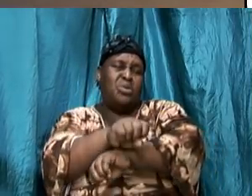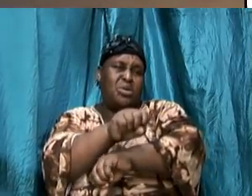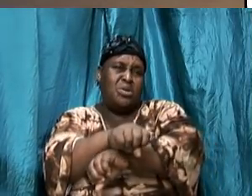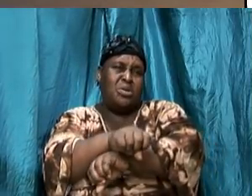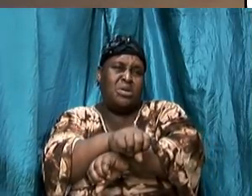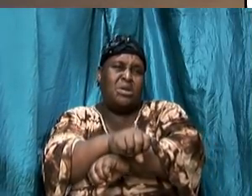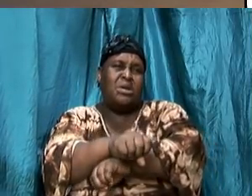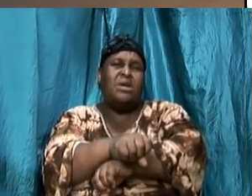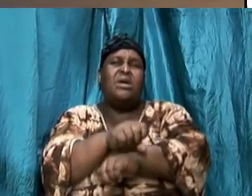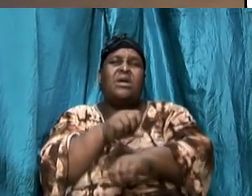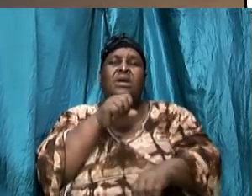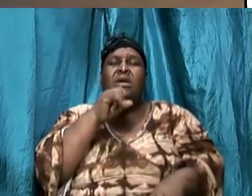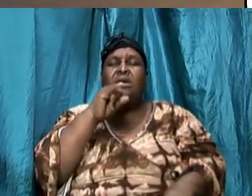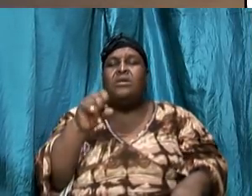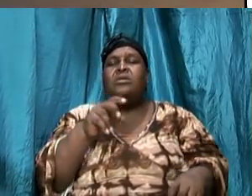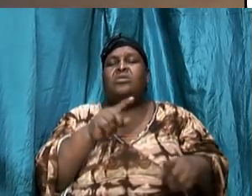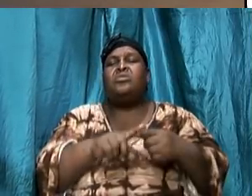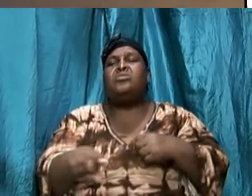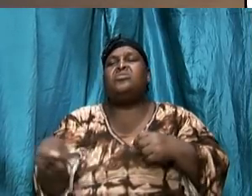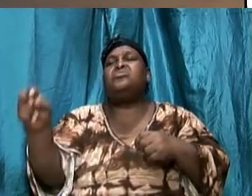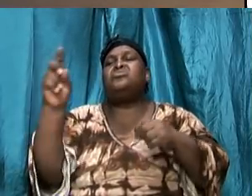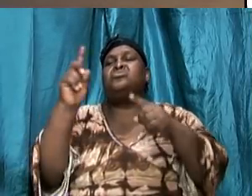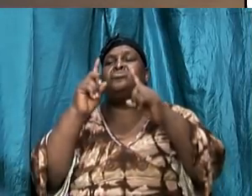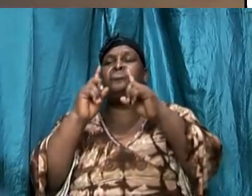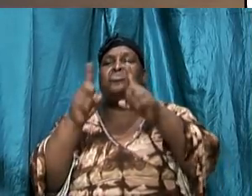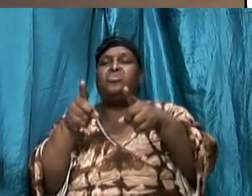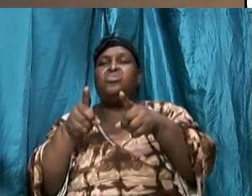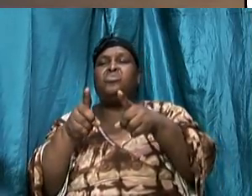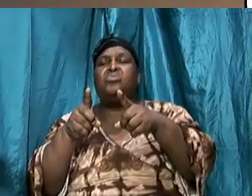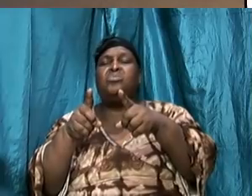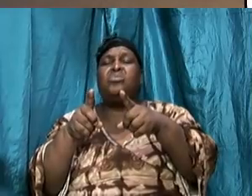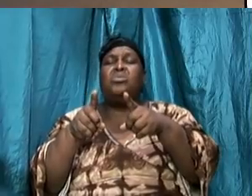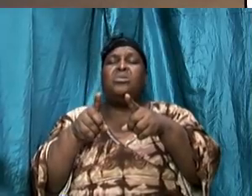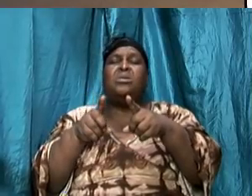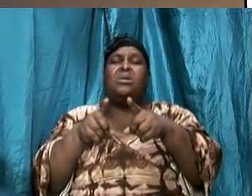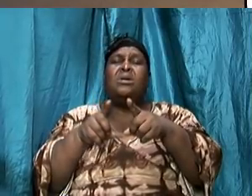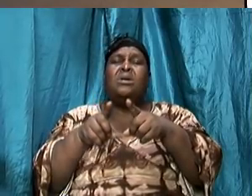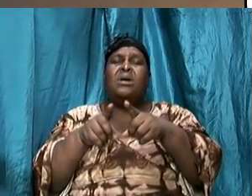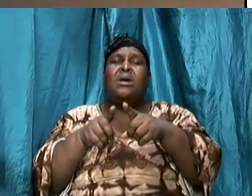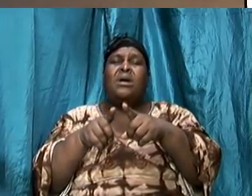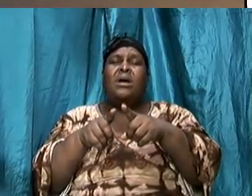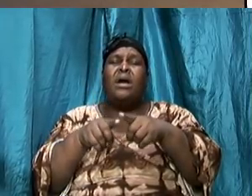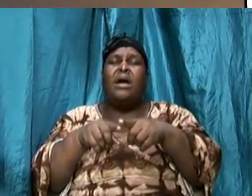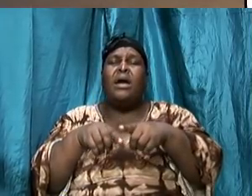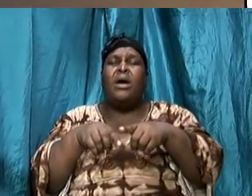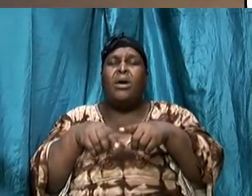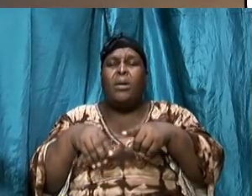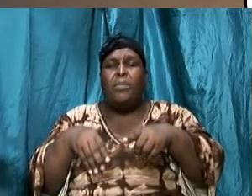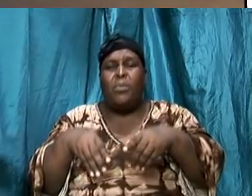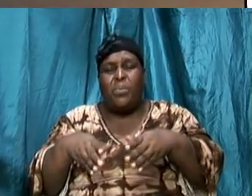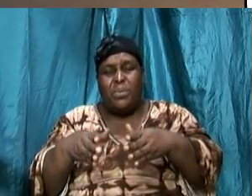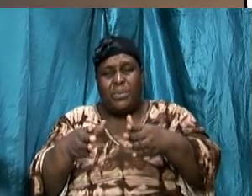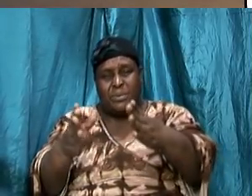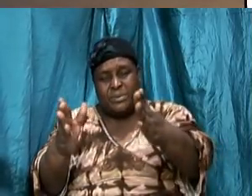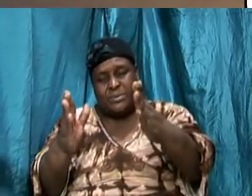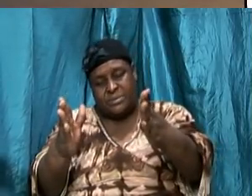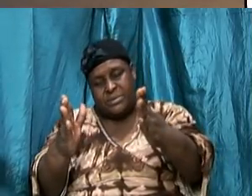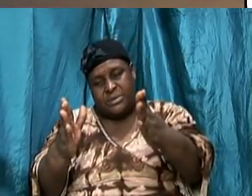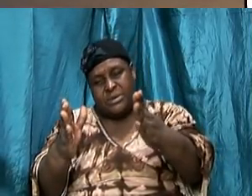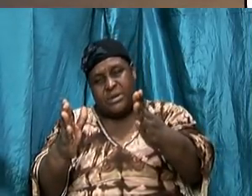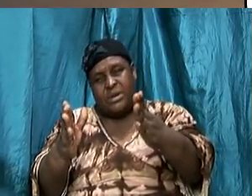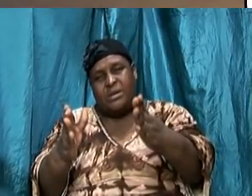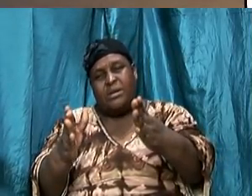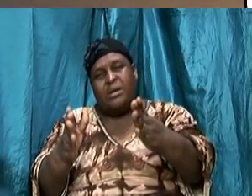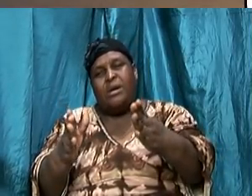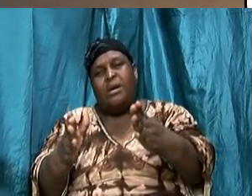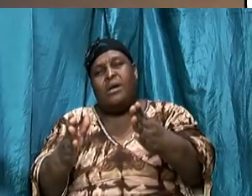to move along a particular road. He traverses a particular pattern. And this